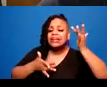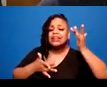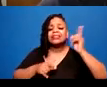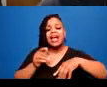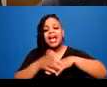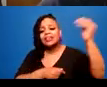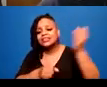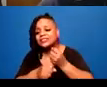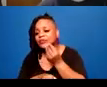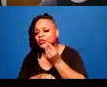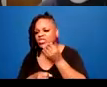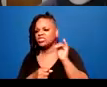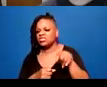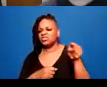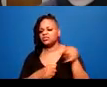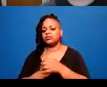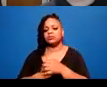all caps, two exclamation marks.